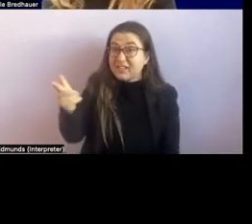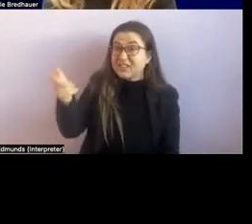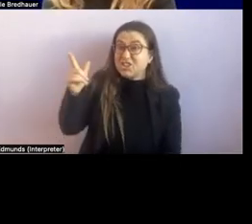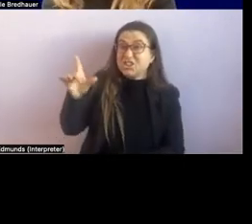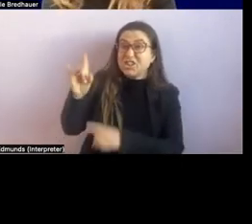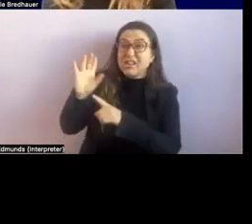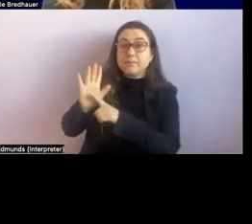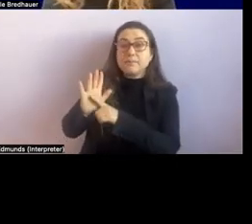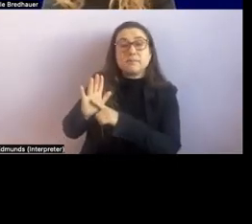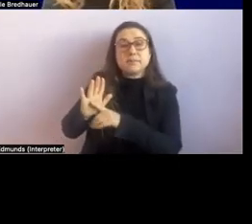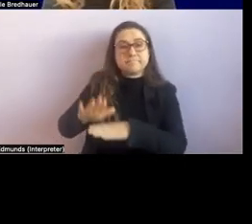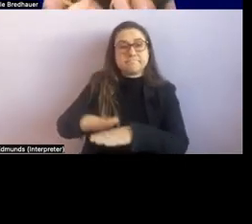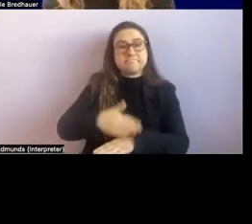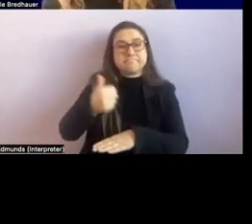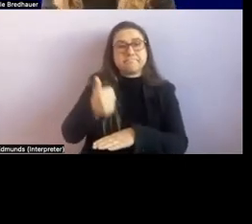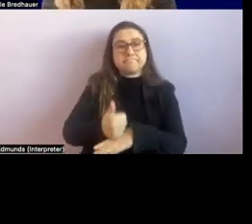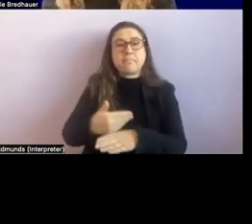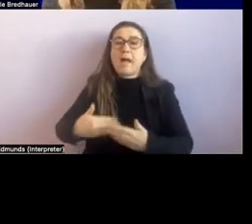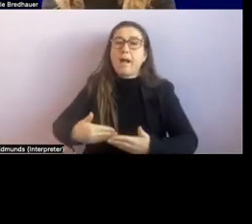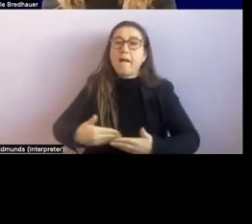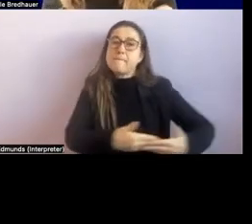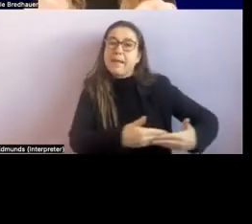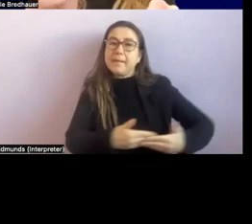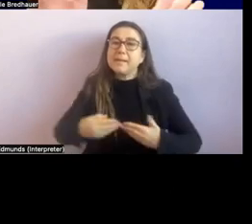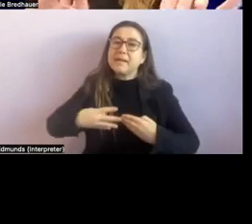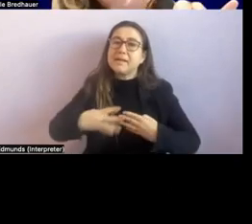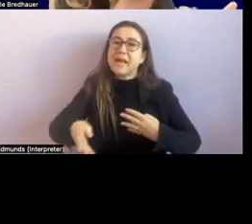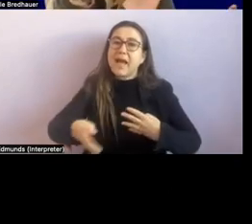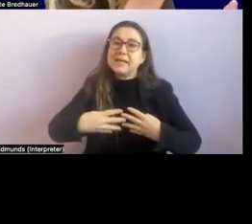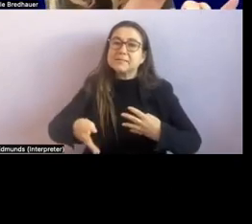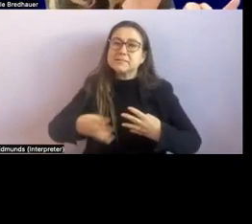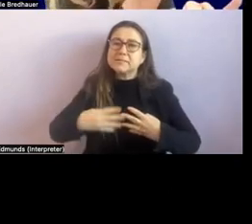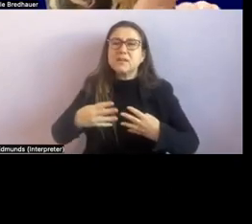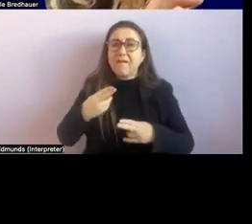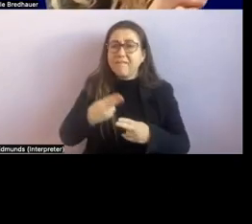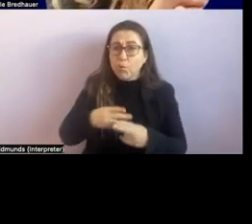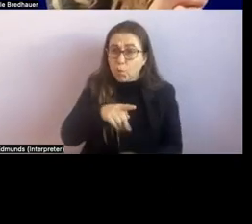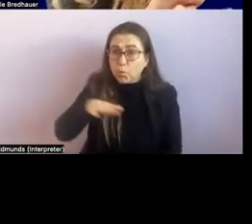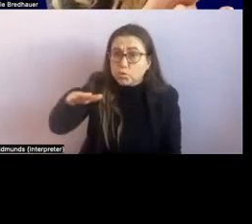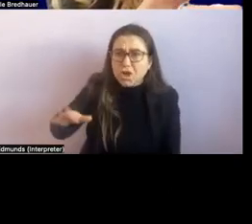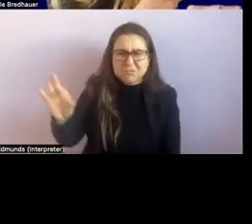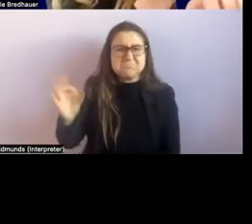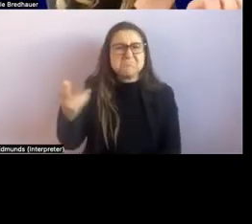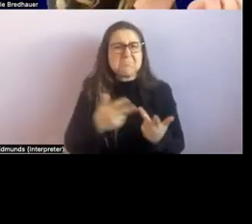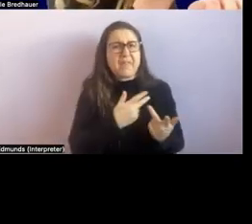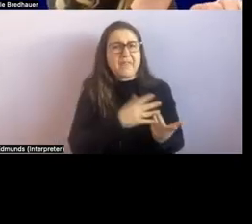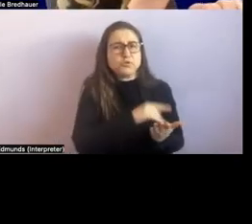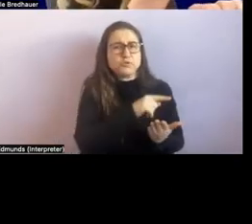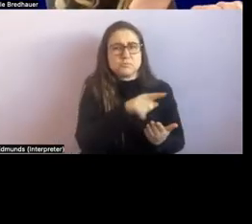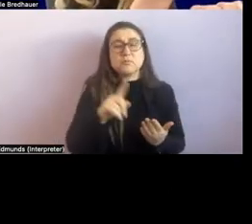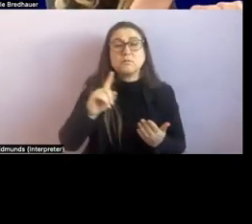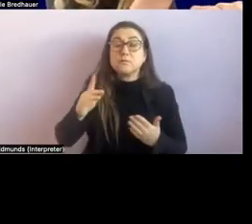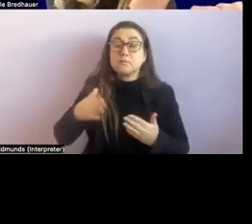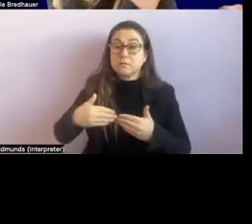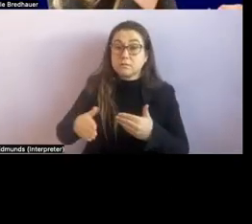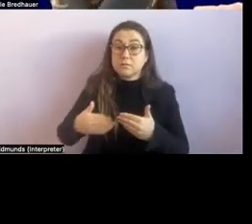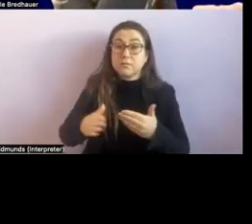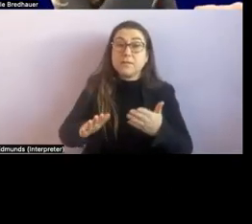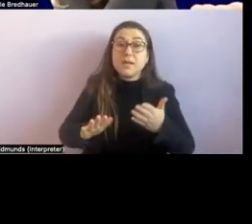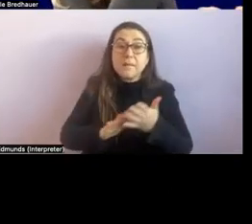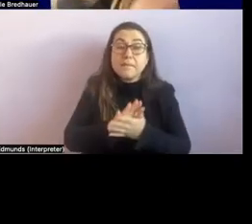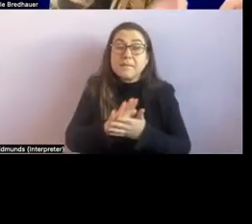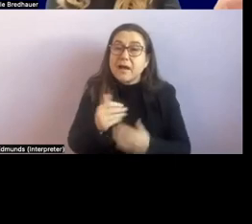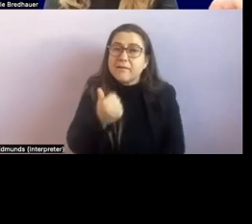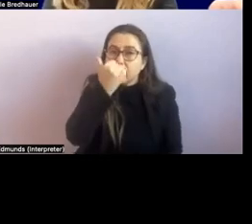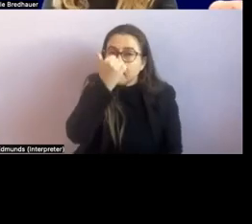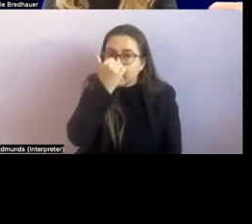baby gate for some other learners and so there's um some little circles one